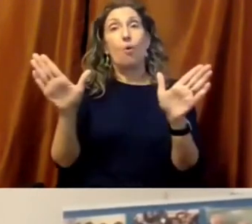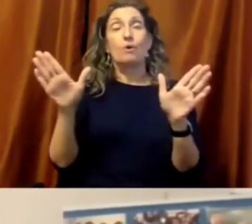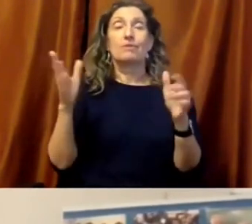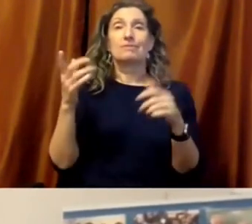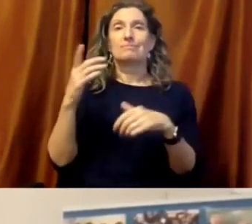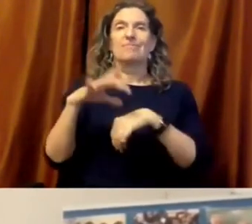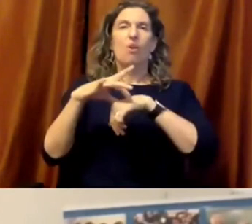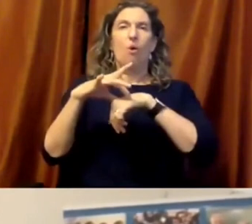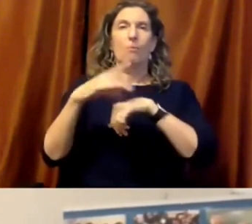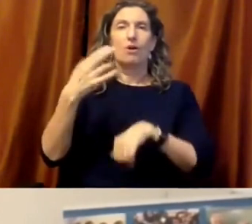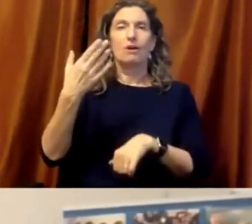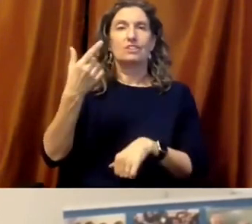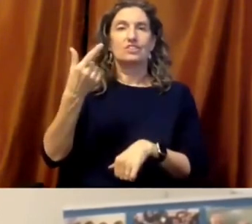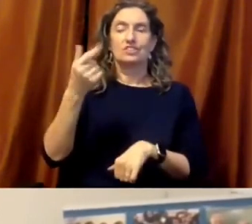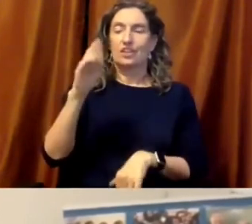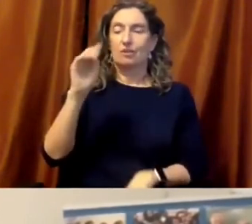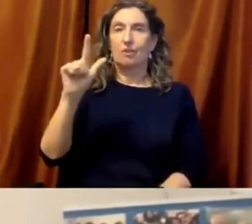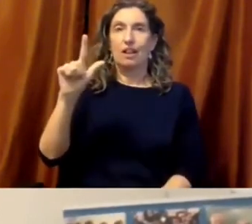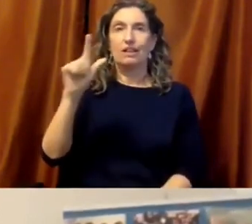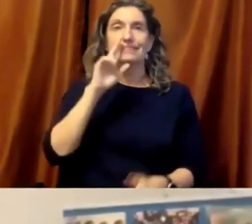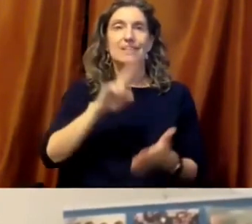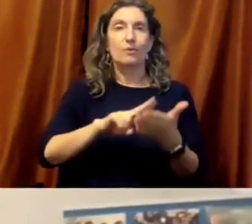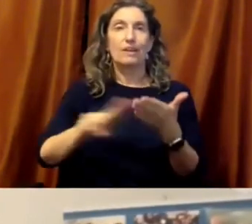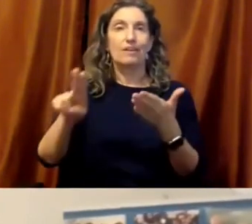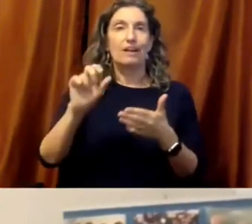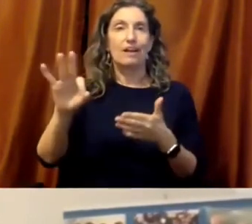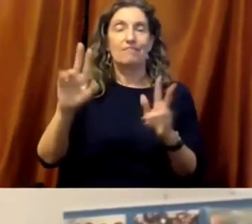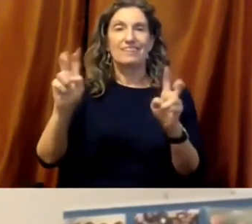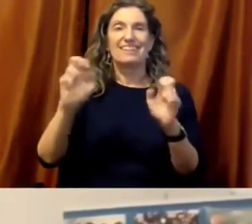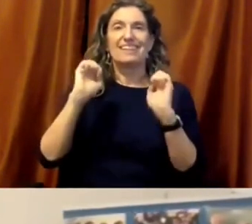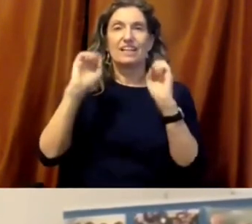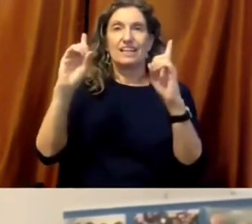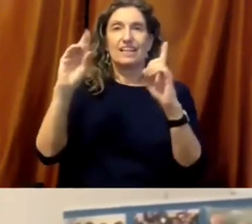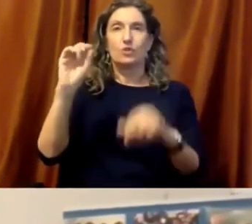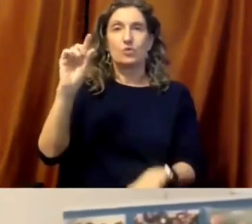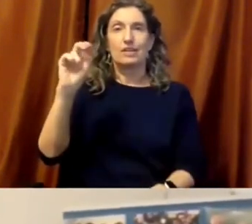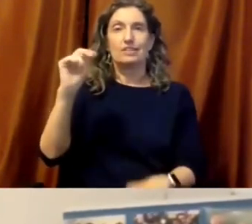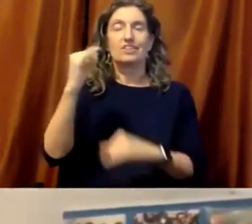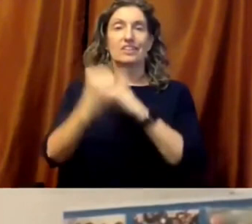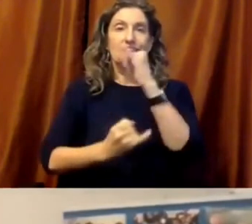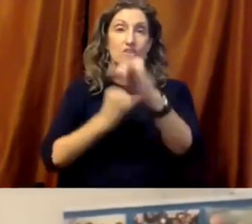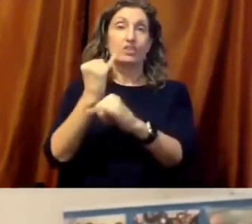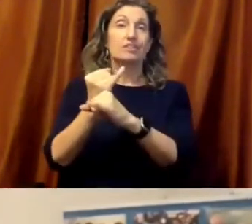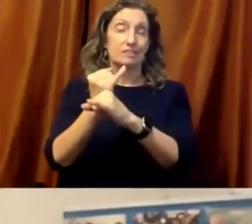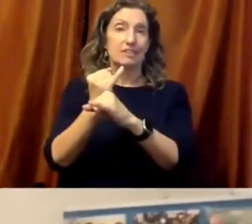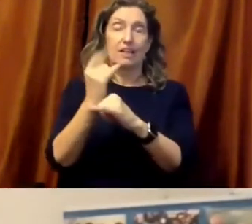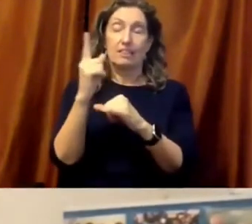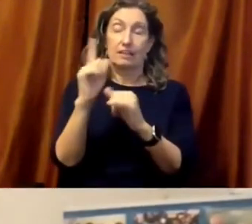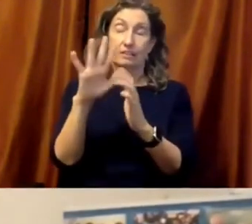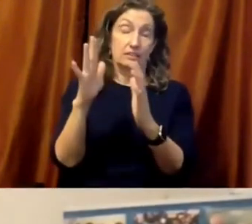most important and central of global organizations that have brought together around the planet